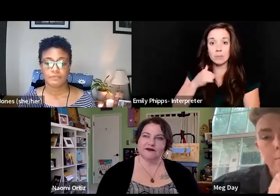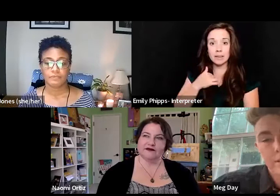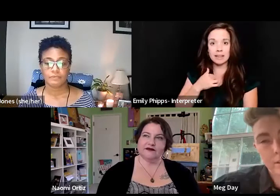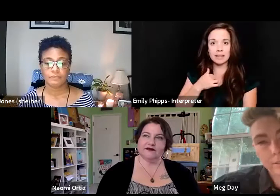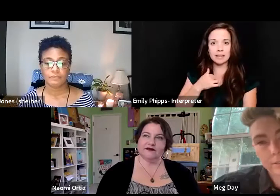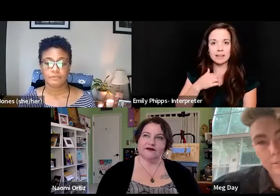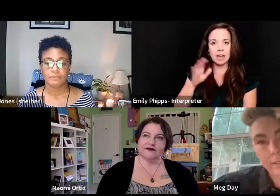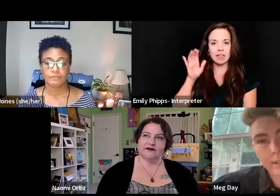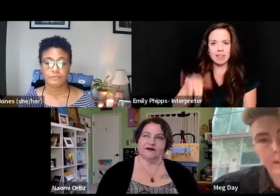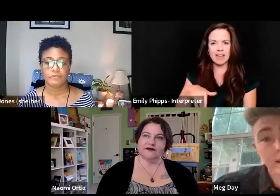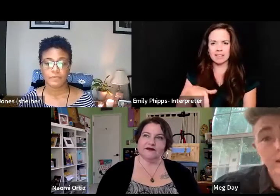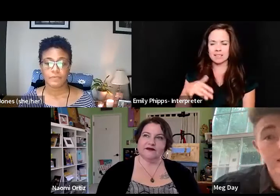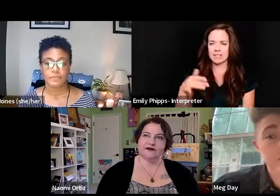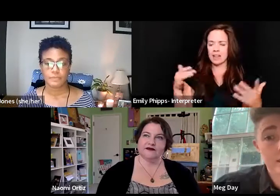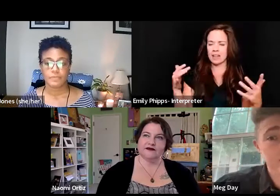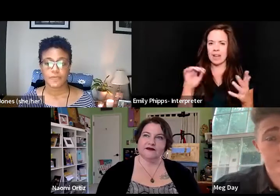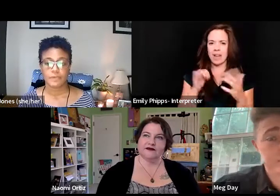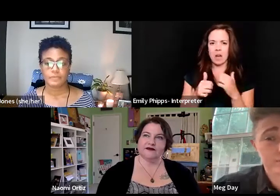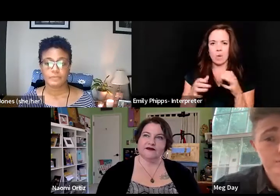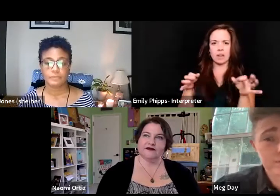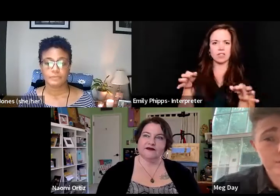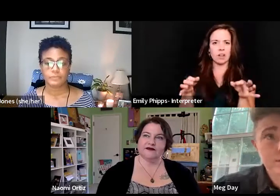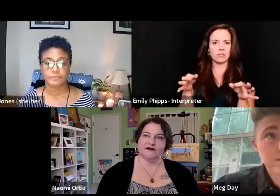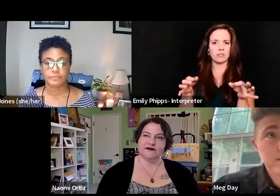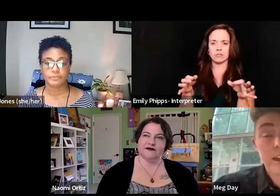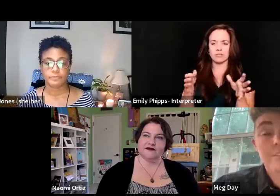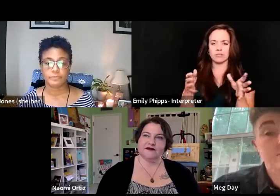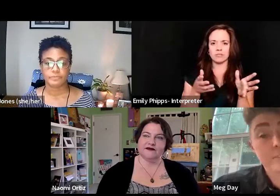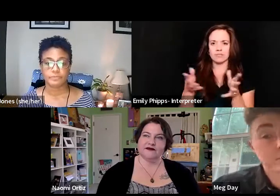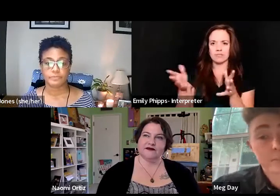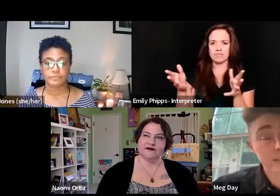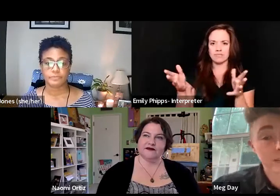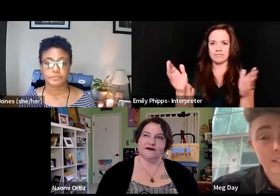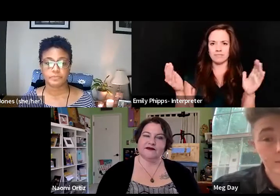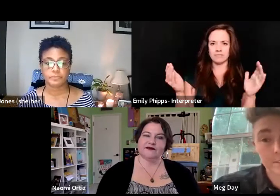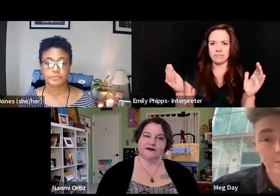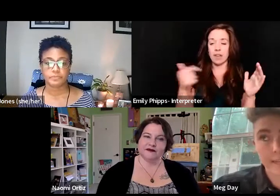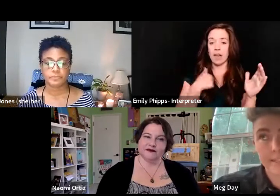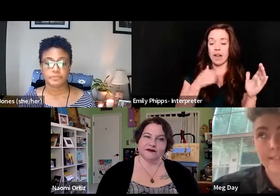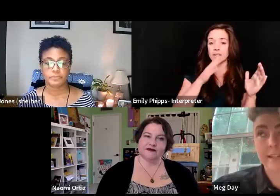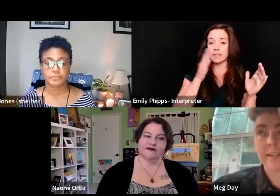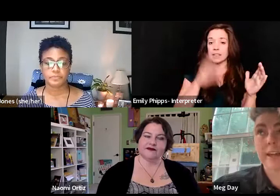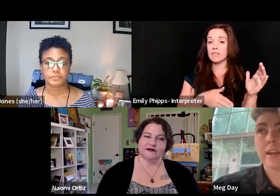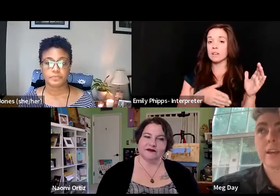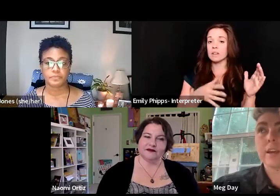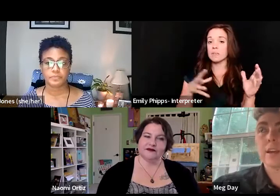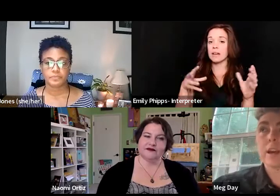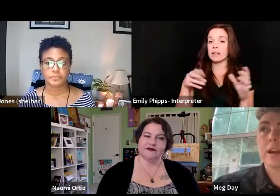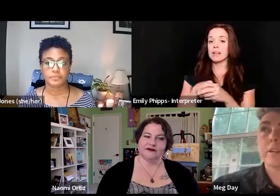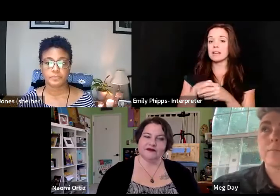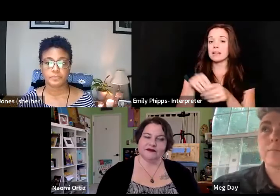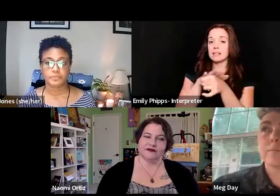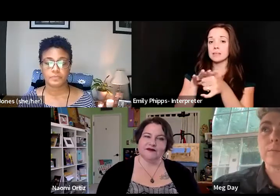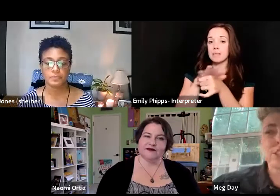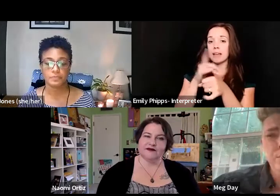barometer, right? Like, and I haven't ever, I've never been in another space like that. Um, which is